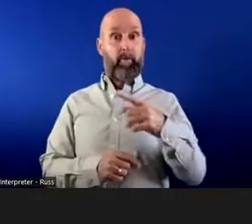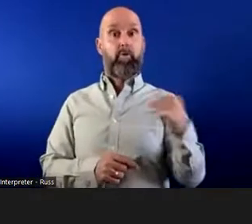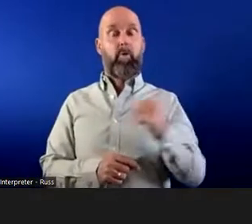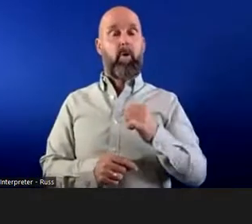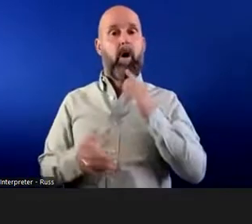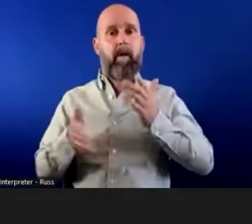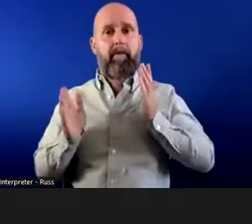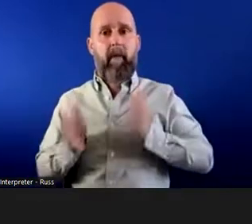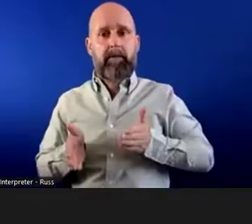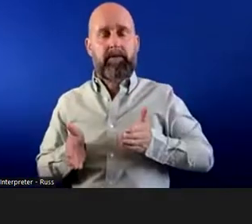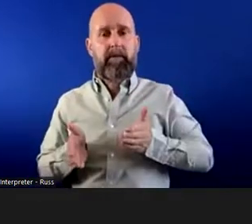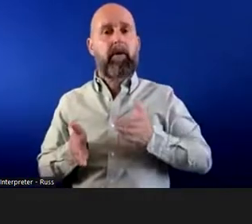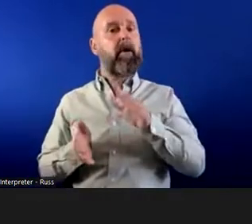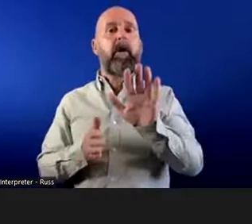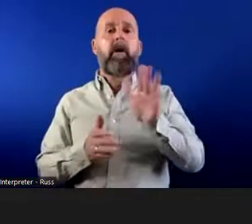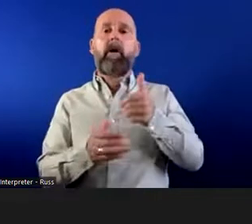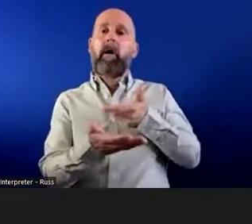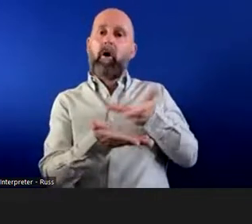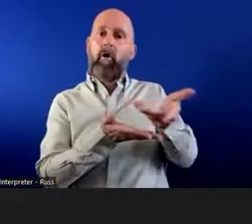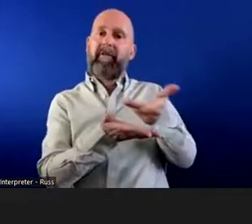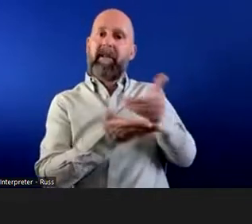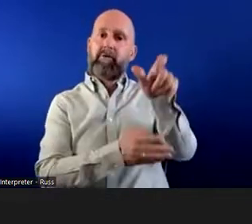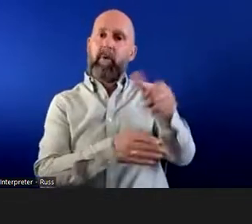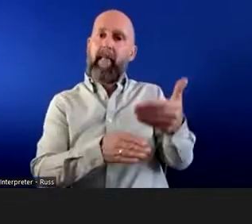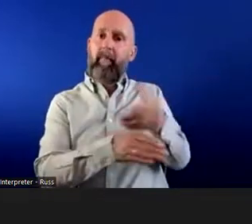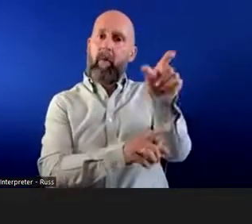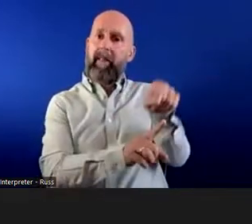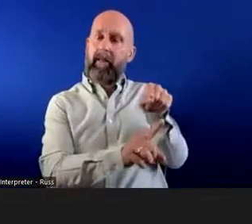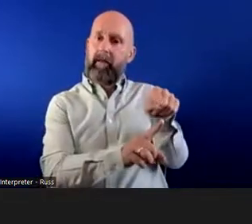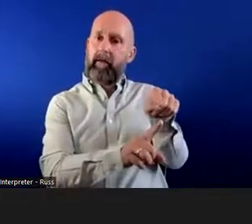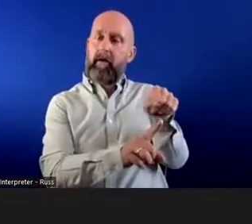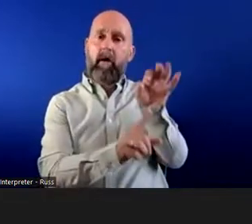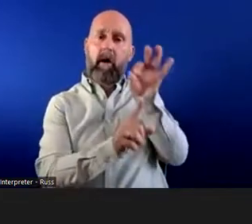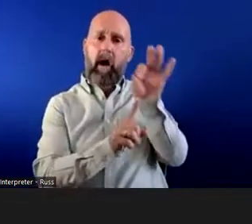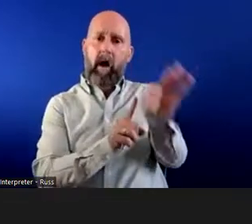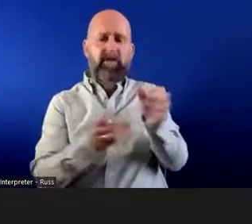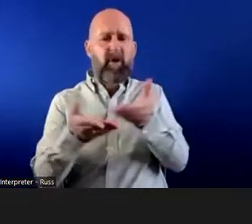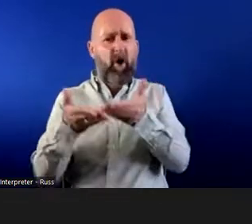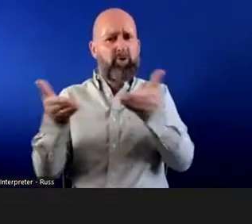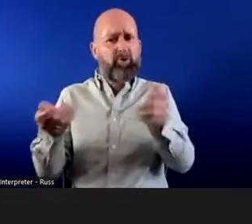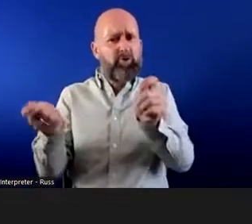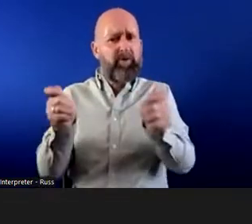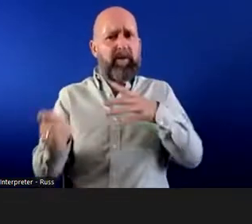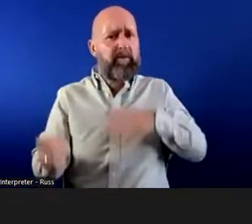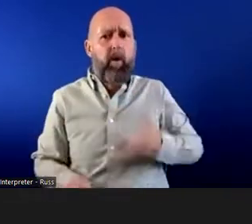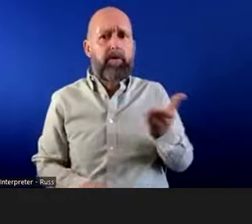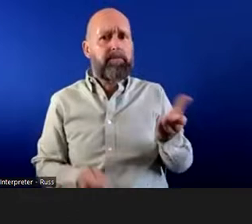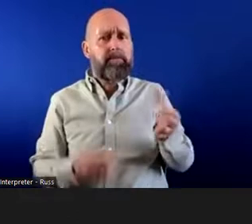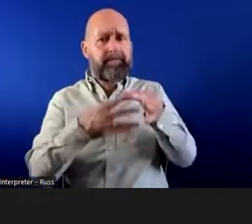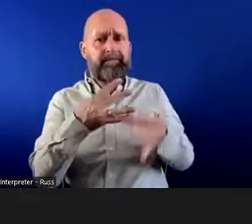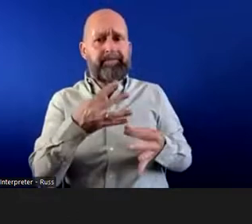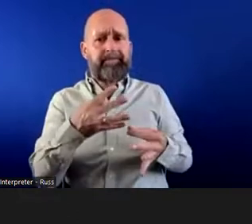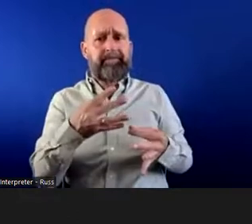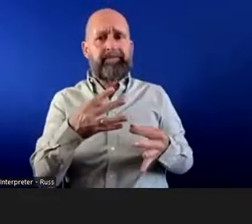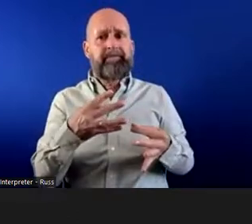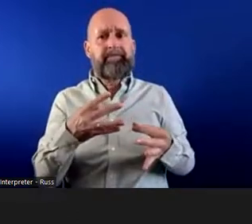must rather, have the conversation with your employee, in terms of, by asking them what adjustments are required, not to